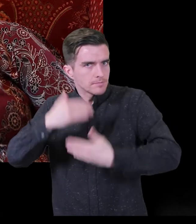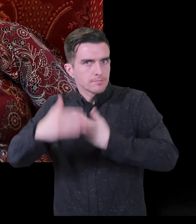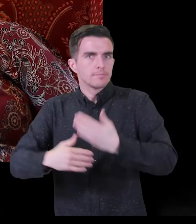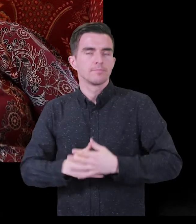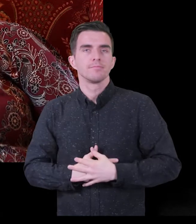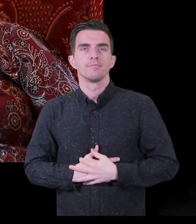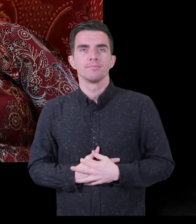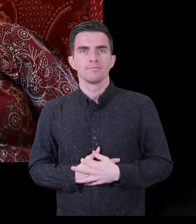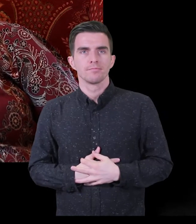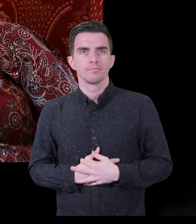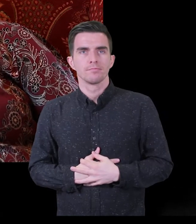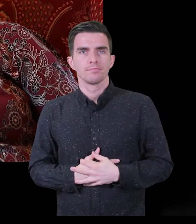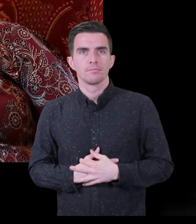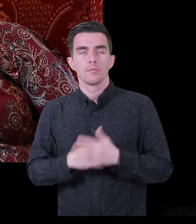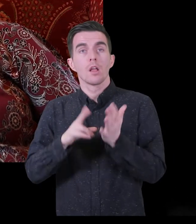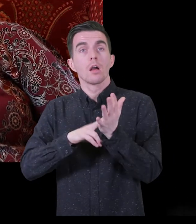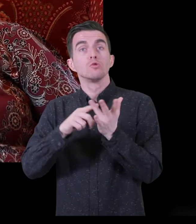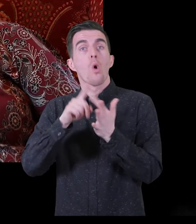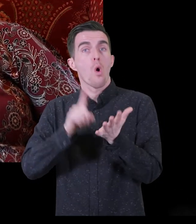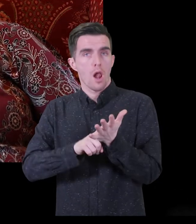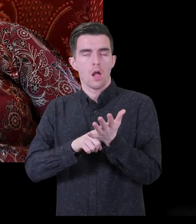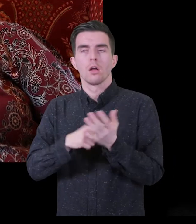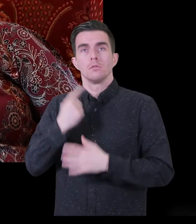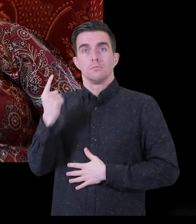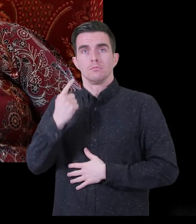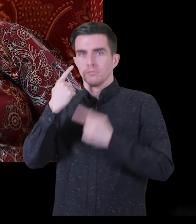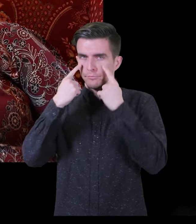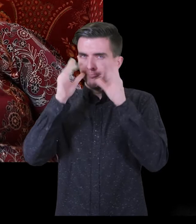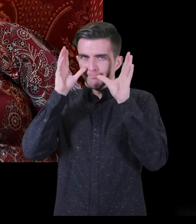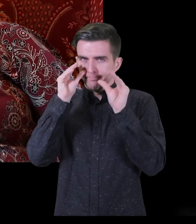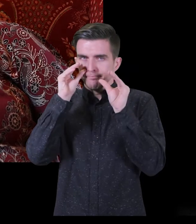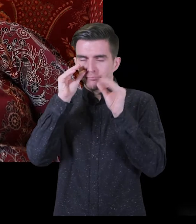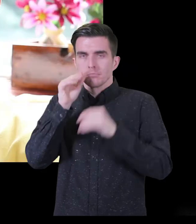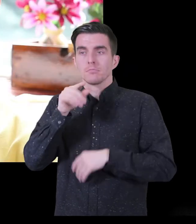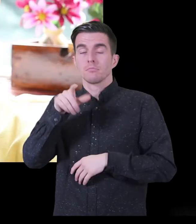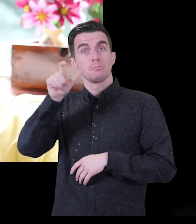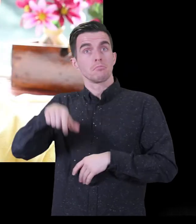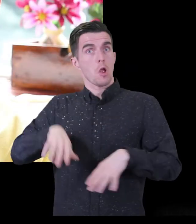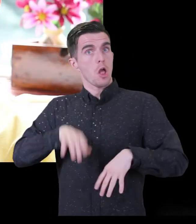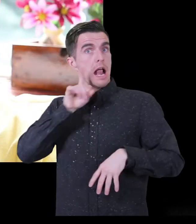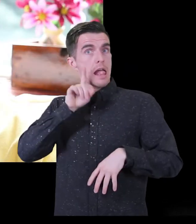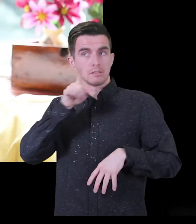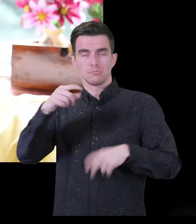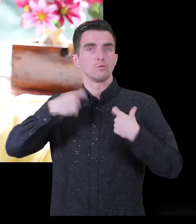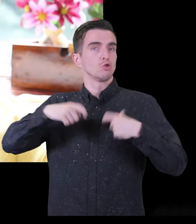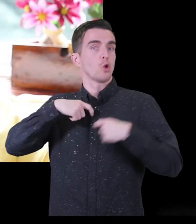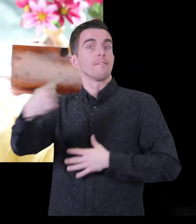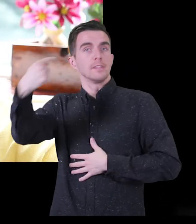the social worker. and say it worked very, very well. This young lady from